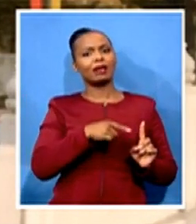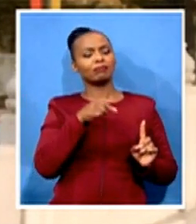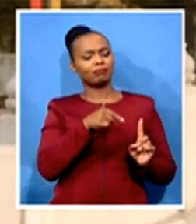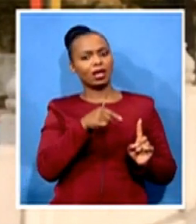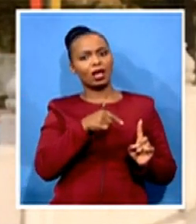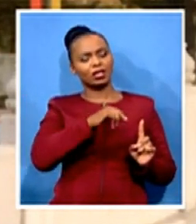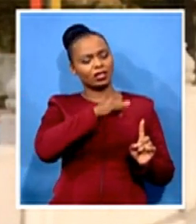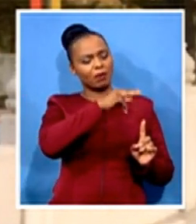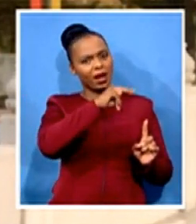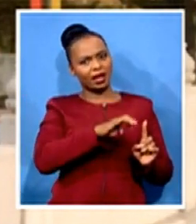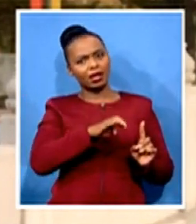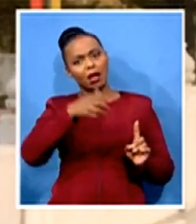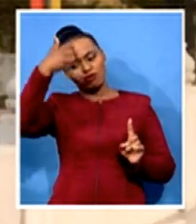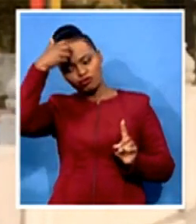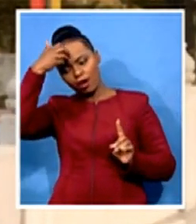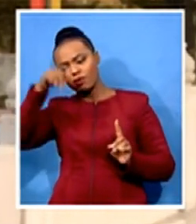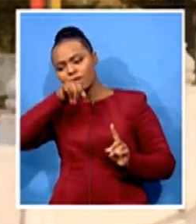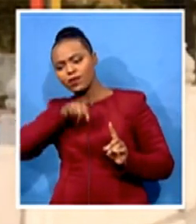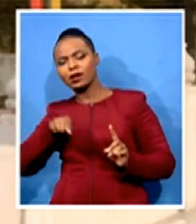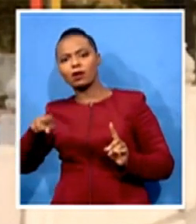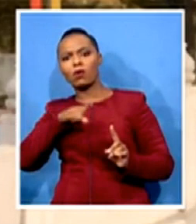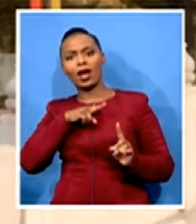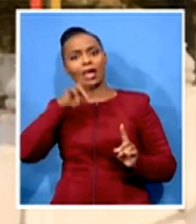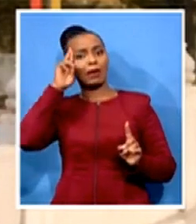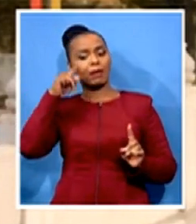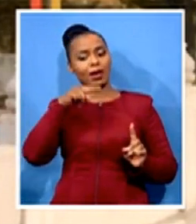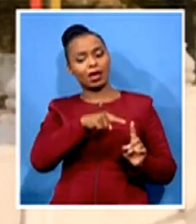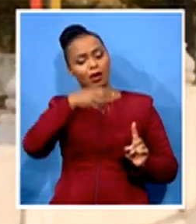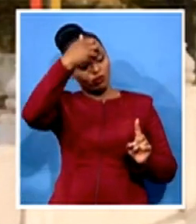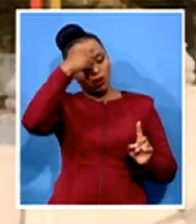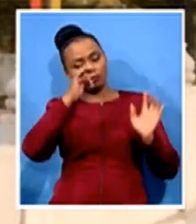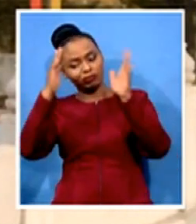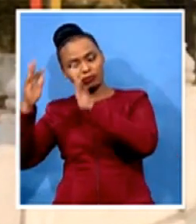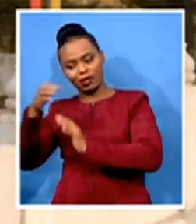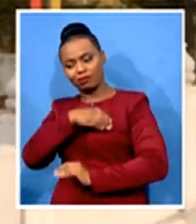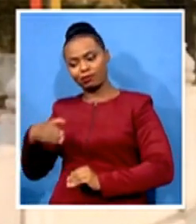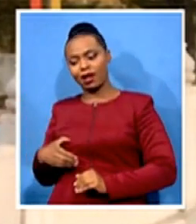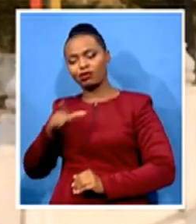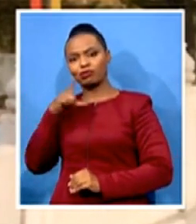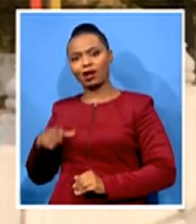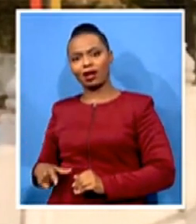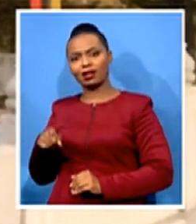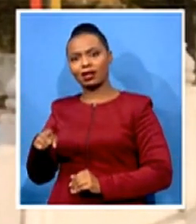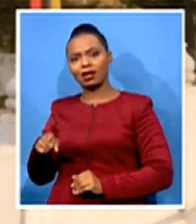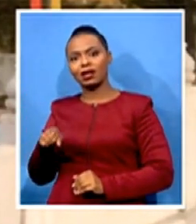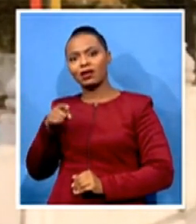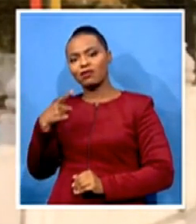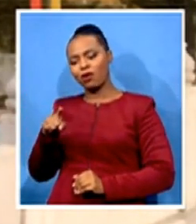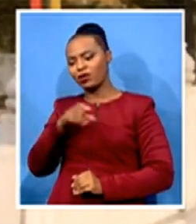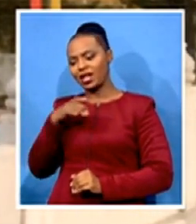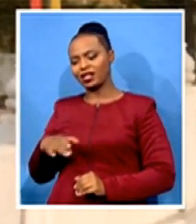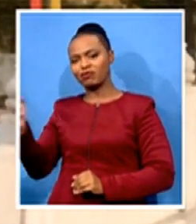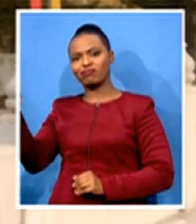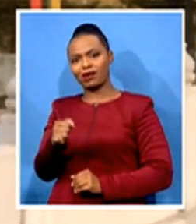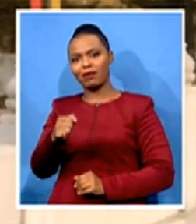he congratulated him when he scrapped term limits for the Chinese presidency. Also congratulated him for things